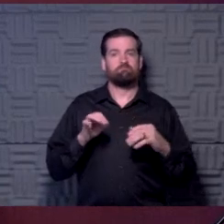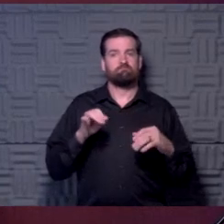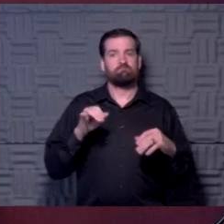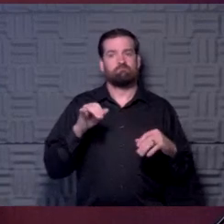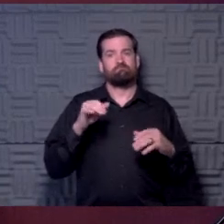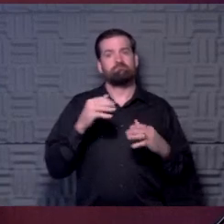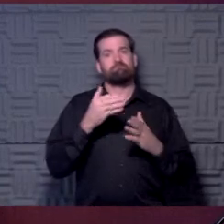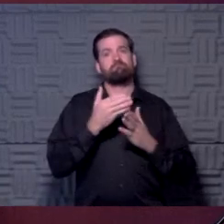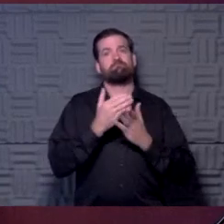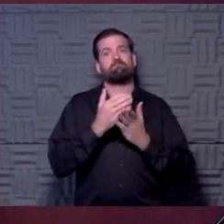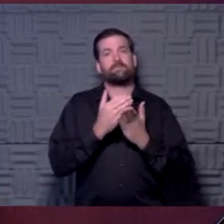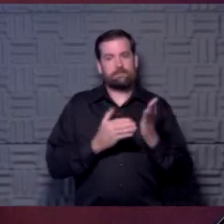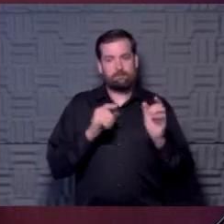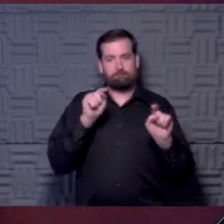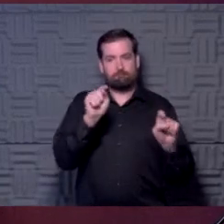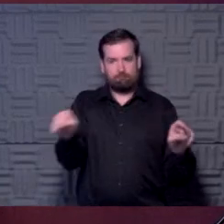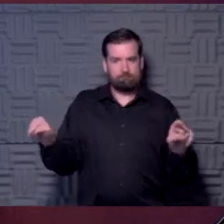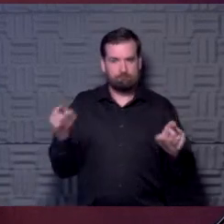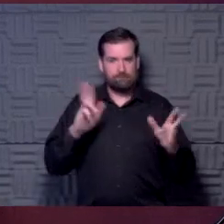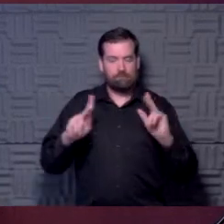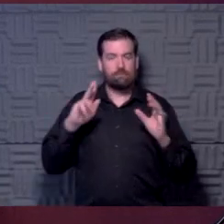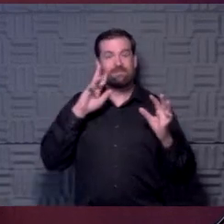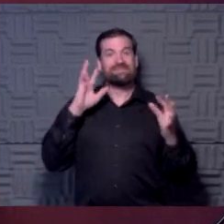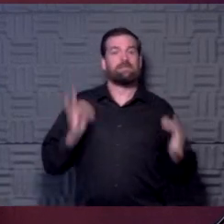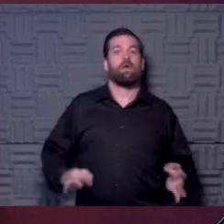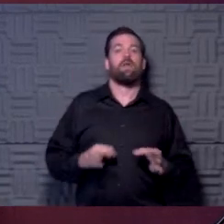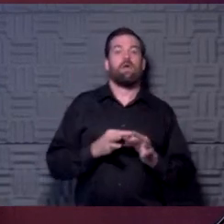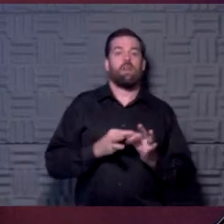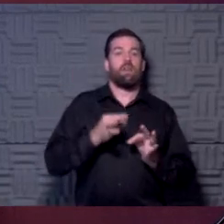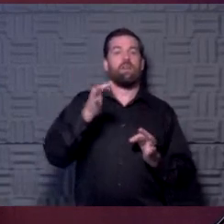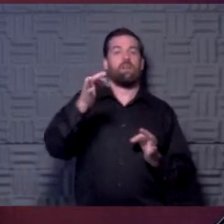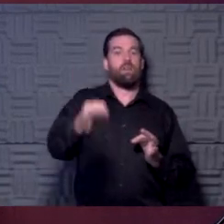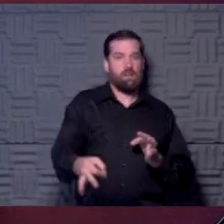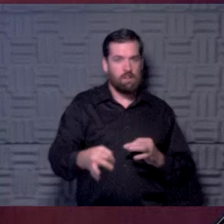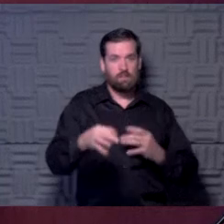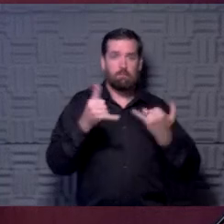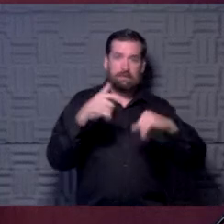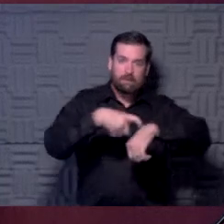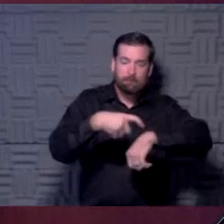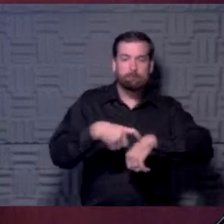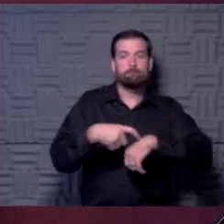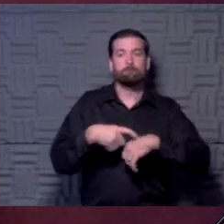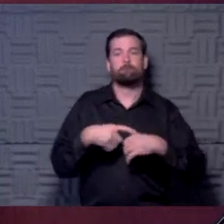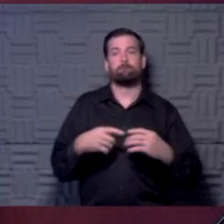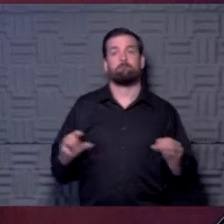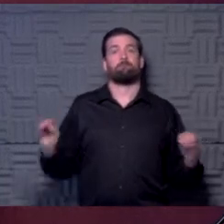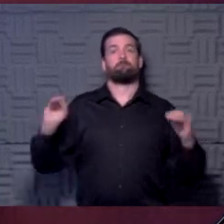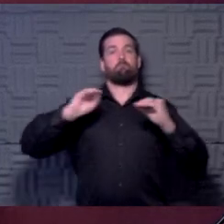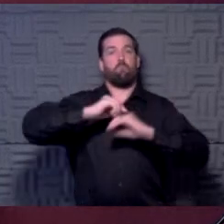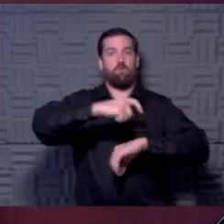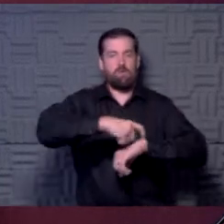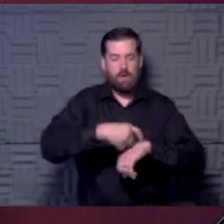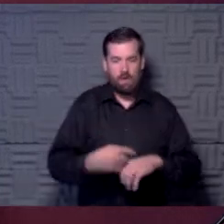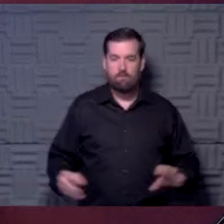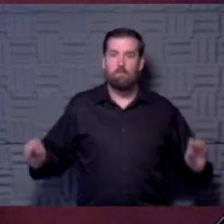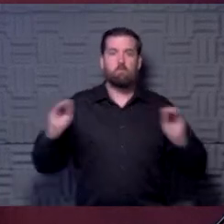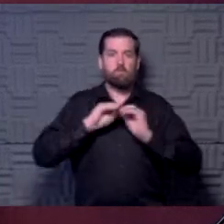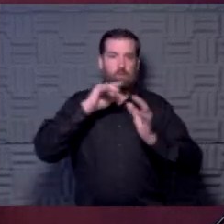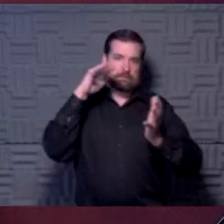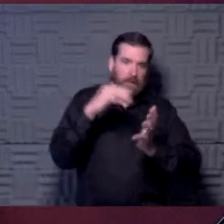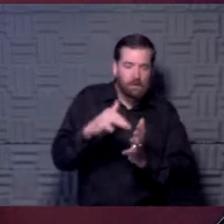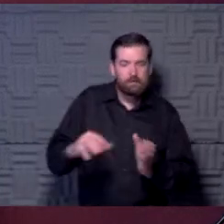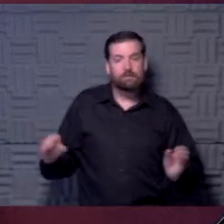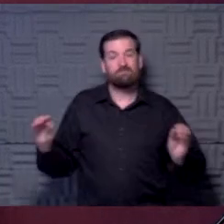some of this, the people that have decided to postpone their seasons realizes that having the tincture of time to have more information about these athletes